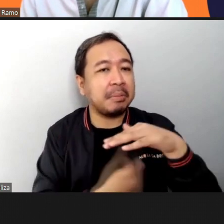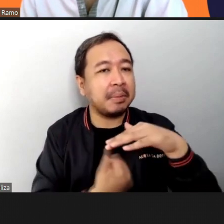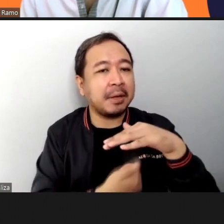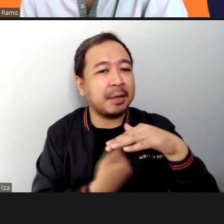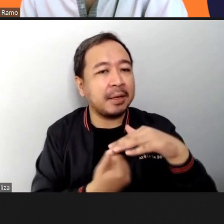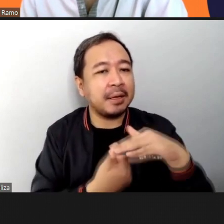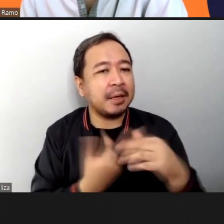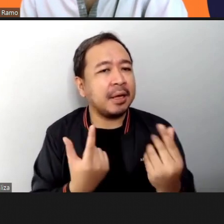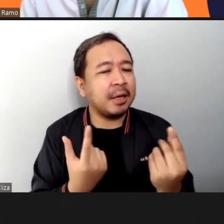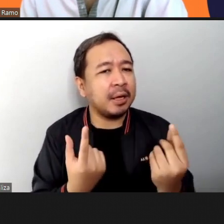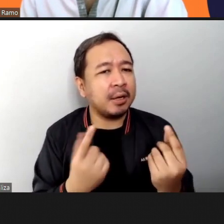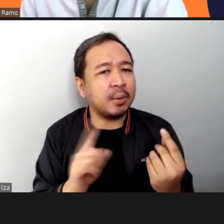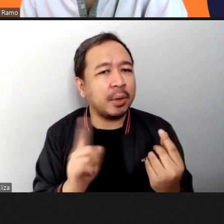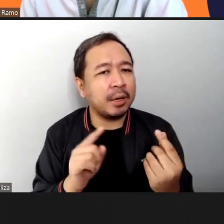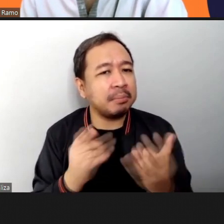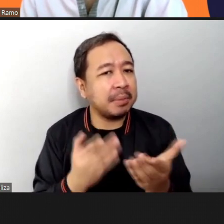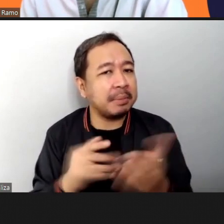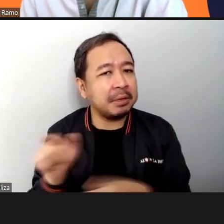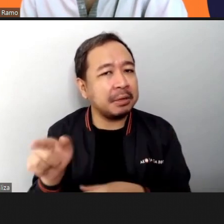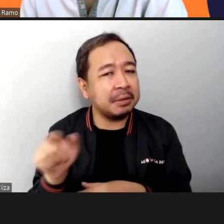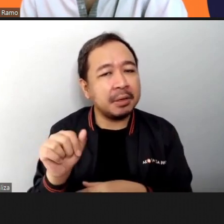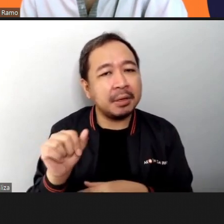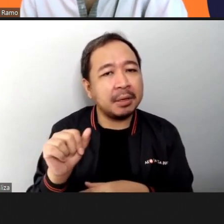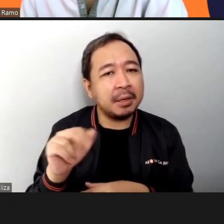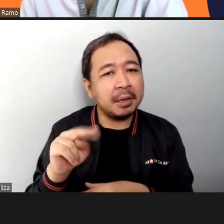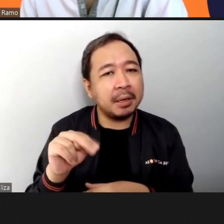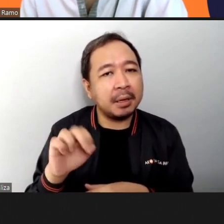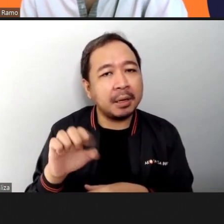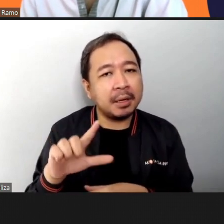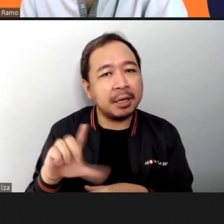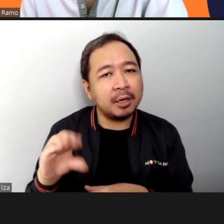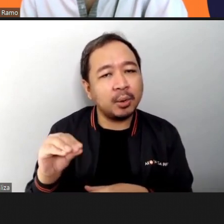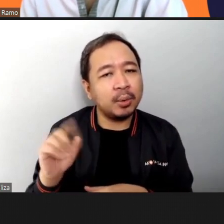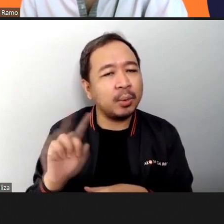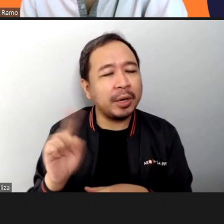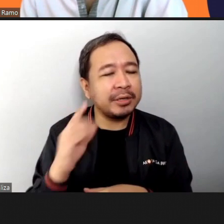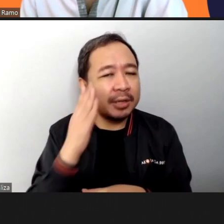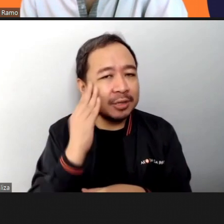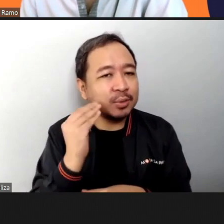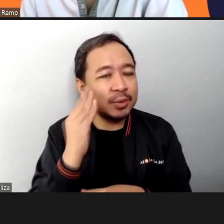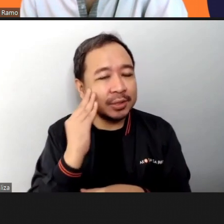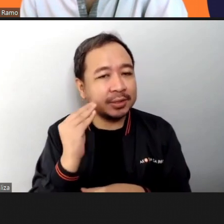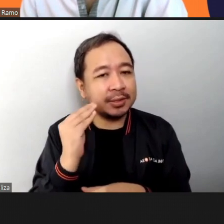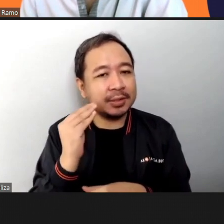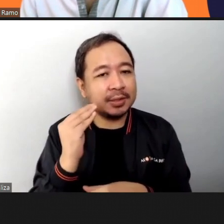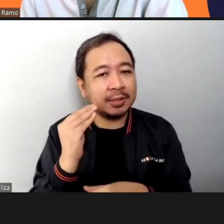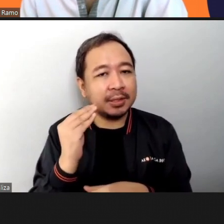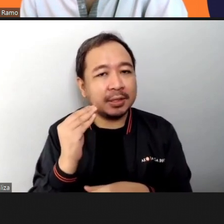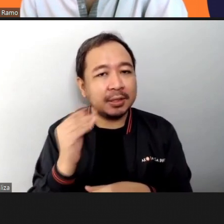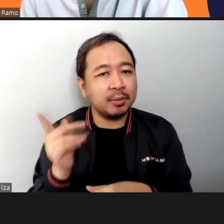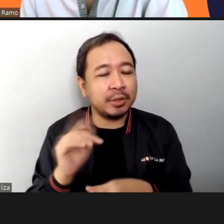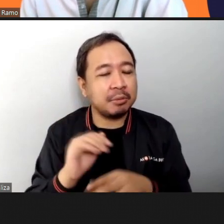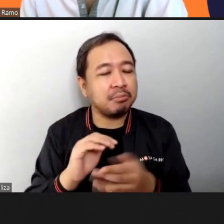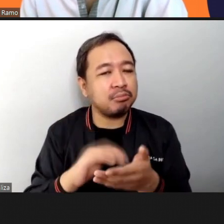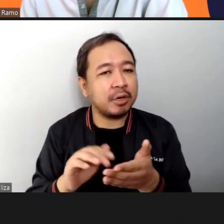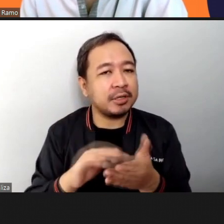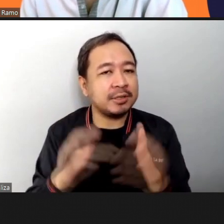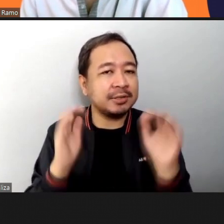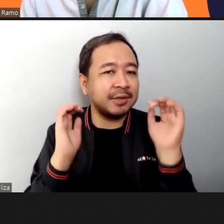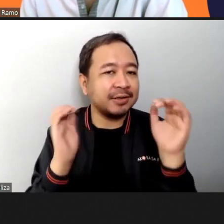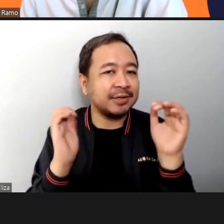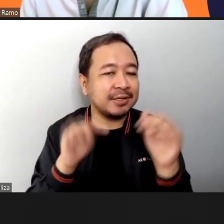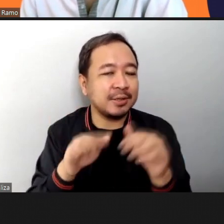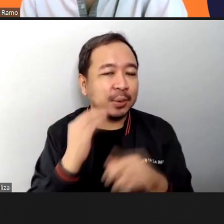Mr. Angel Alisna ano yung mga nagiging experience mo or ano yung pinapractice mo physical activities